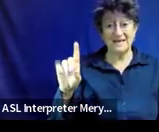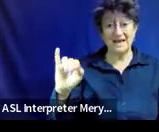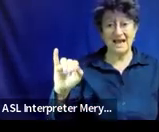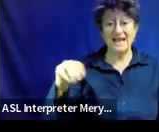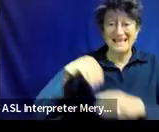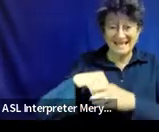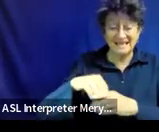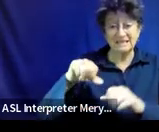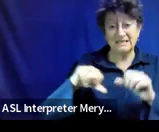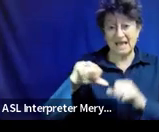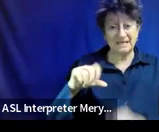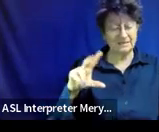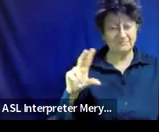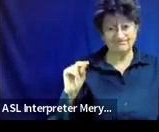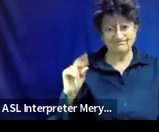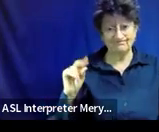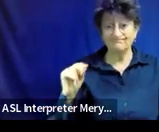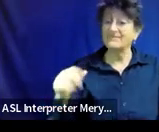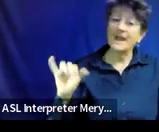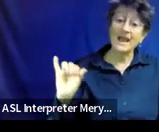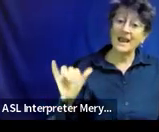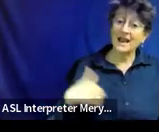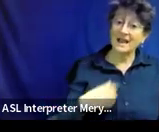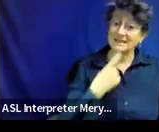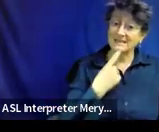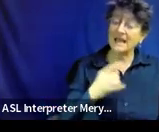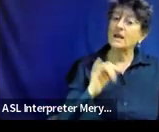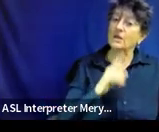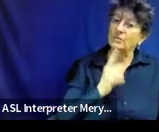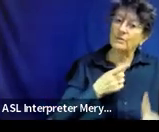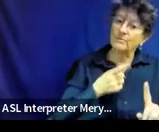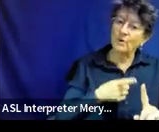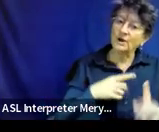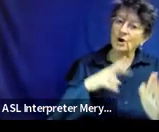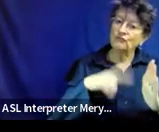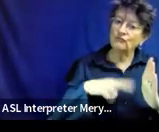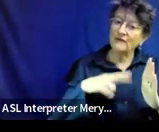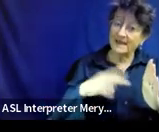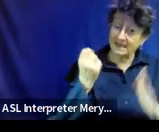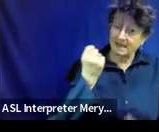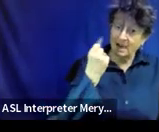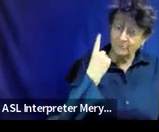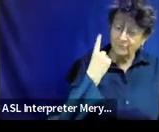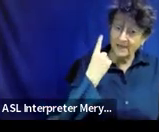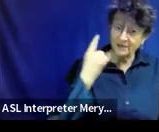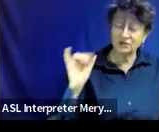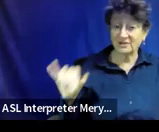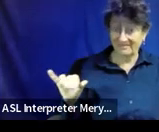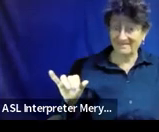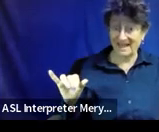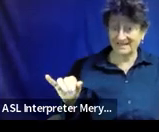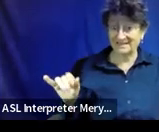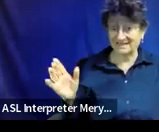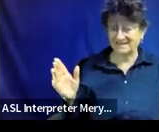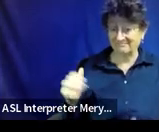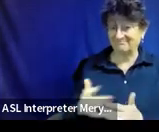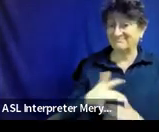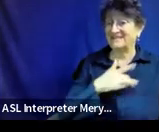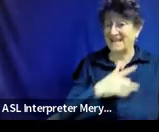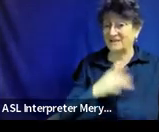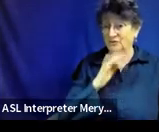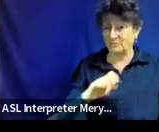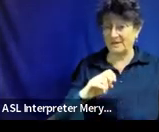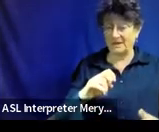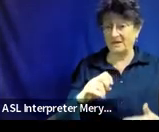about. It's really around that reading comprehension, most likely, if that's what it's been identified. And then